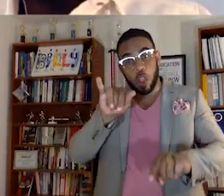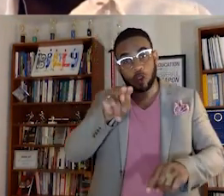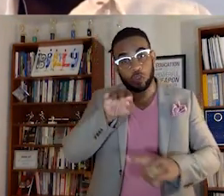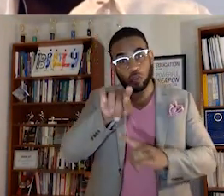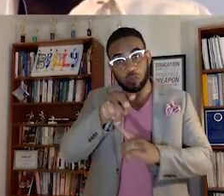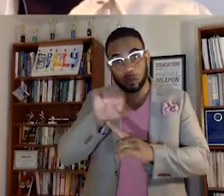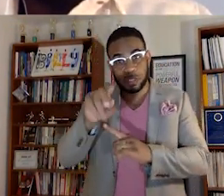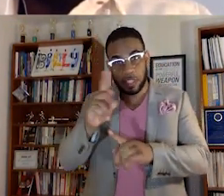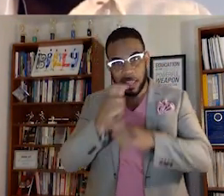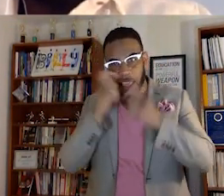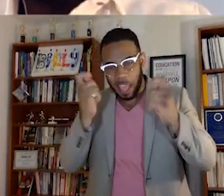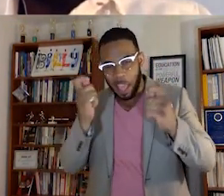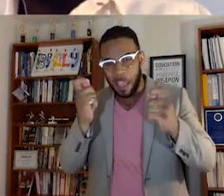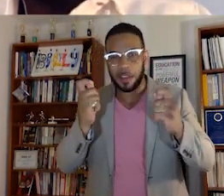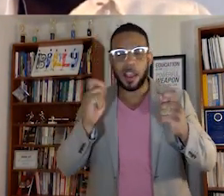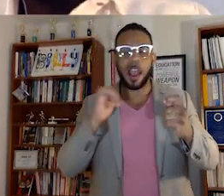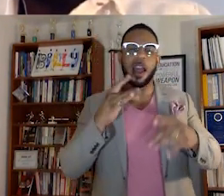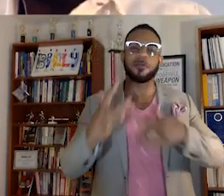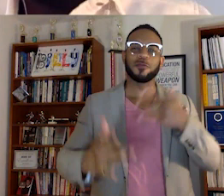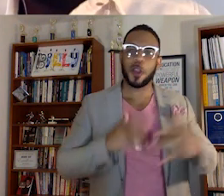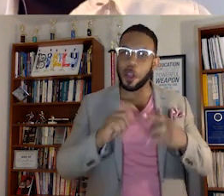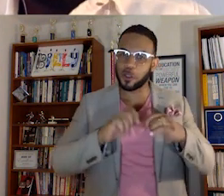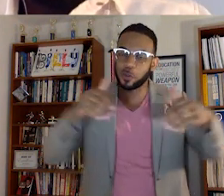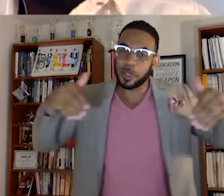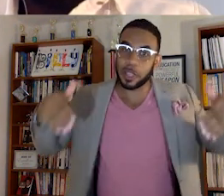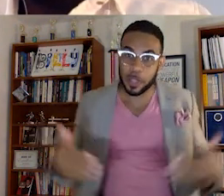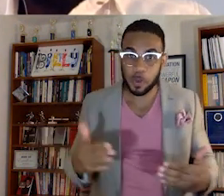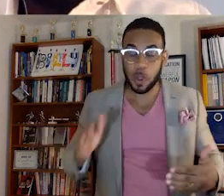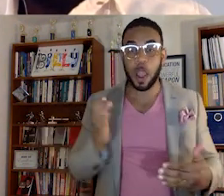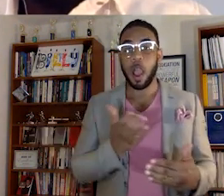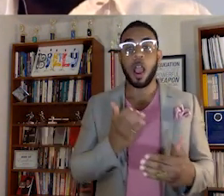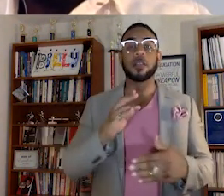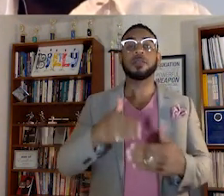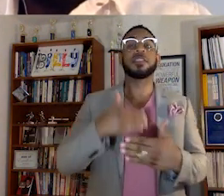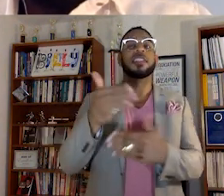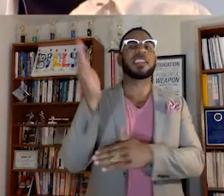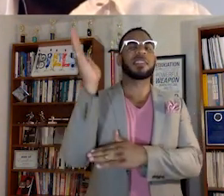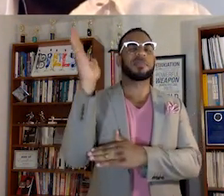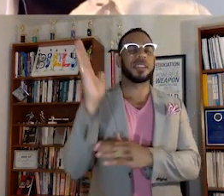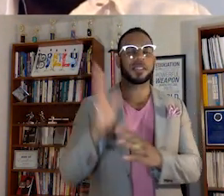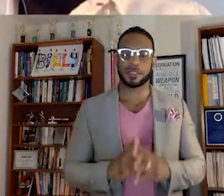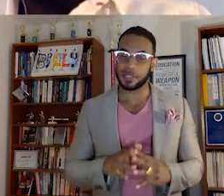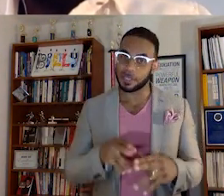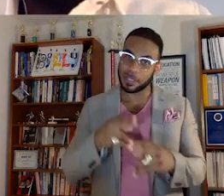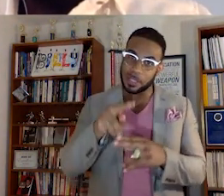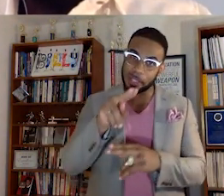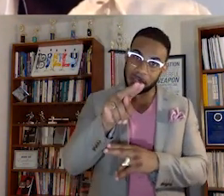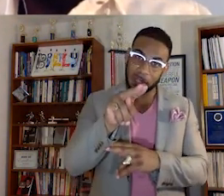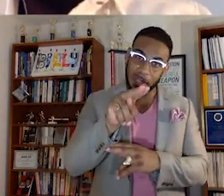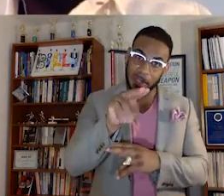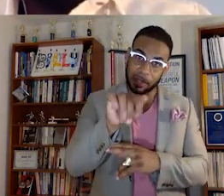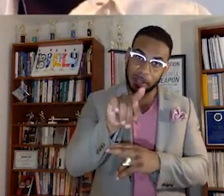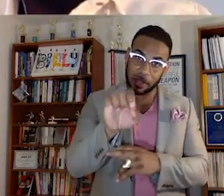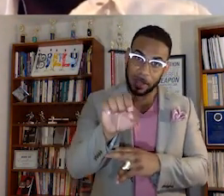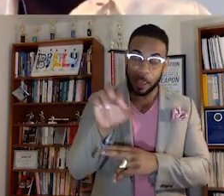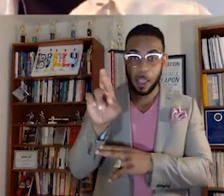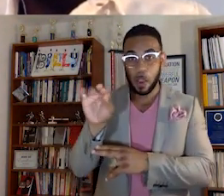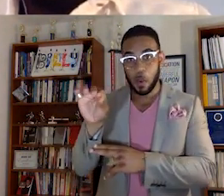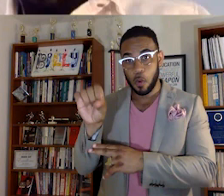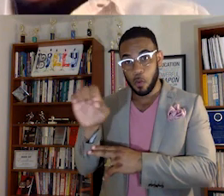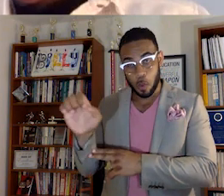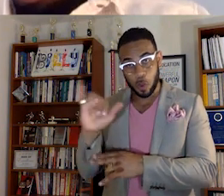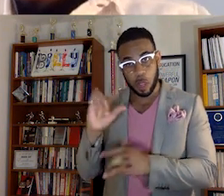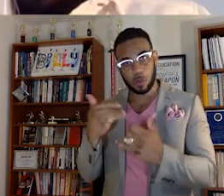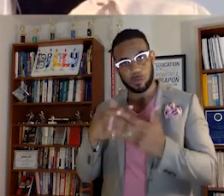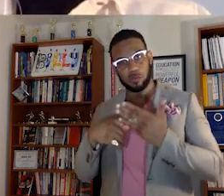conference. I am excited to introduce our next speaker, Nate Rose. He's going to